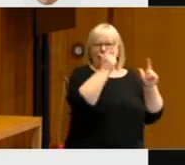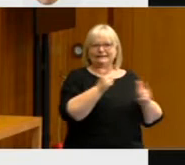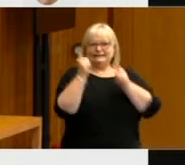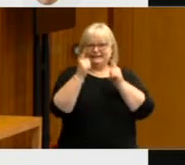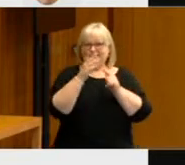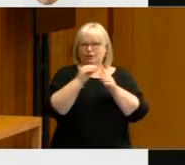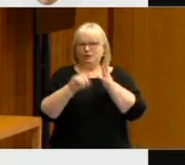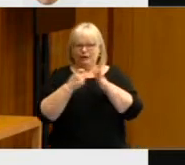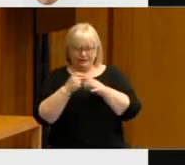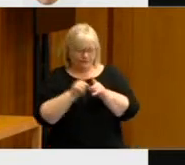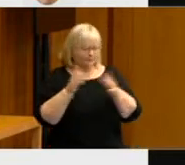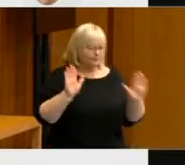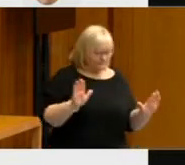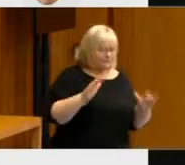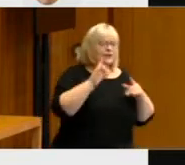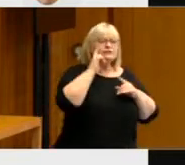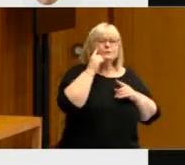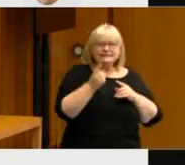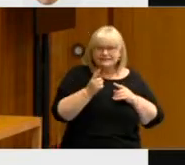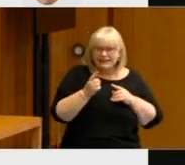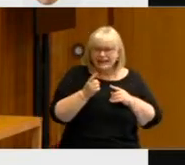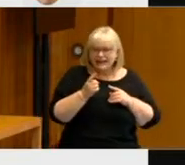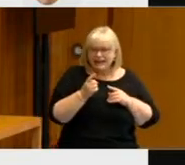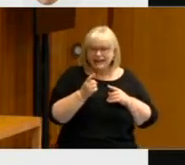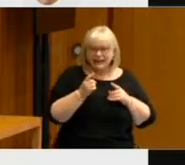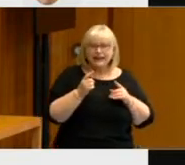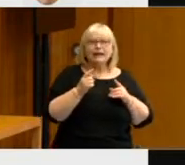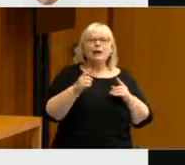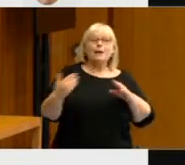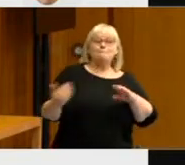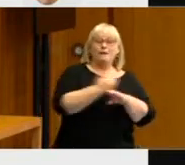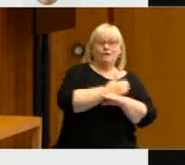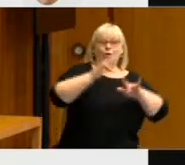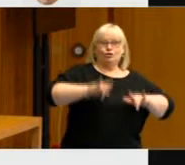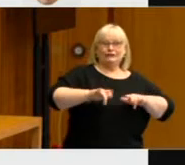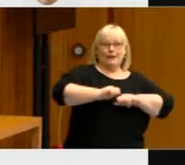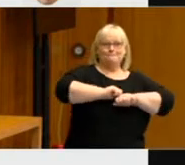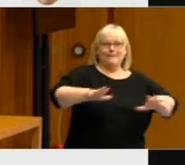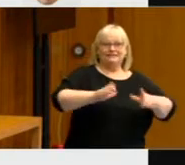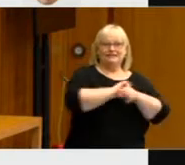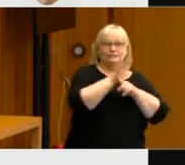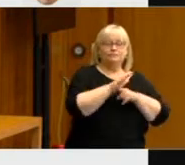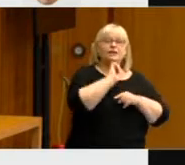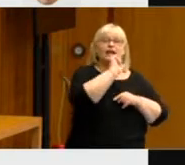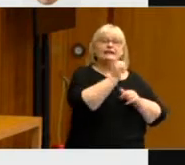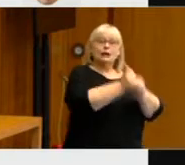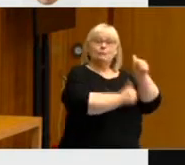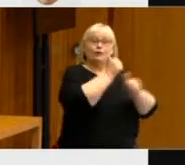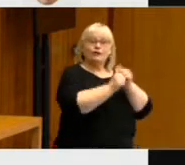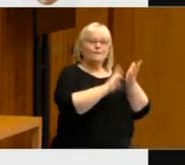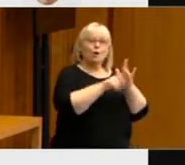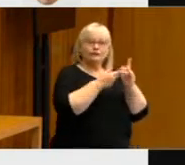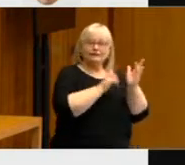And what this shows, firstly, is you can see before the pandemic hit, Morrison's approval ratings were